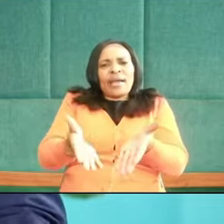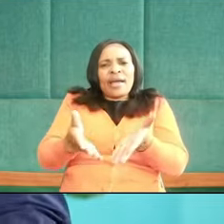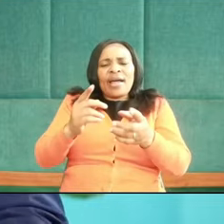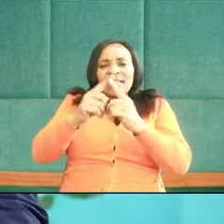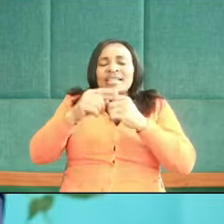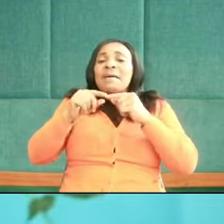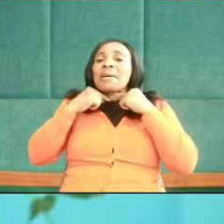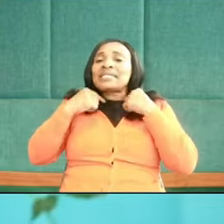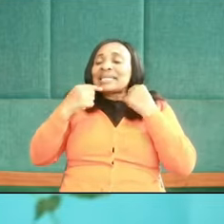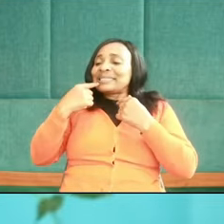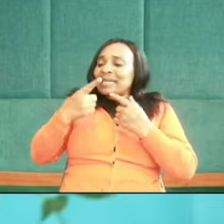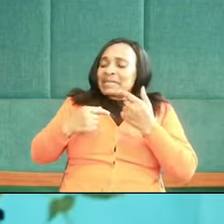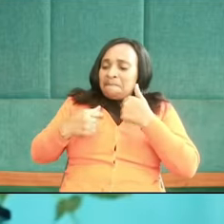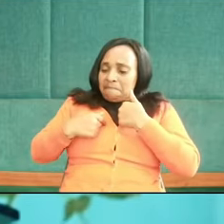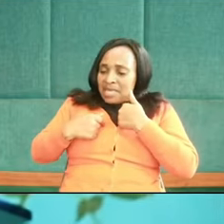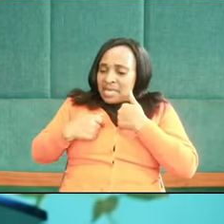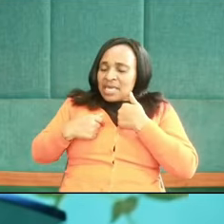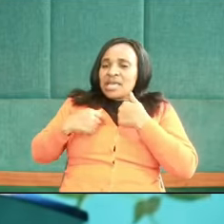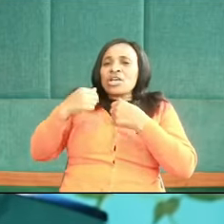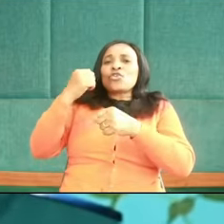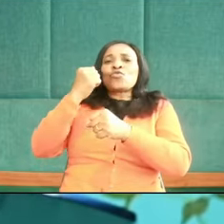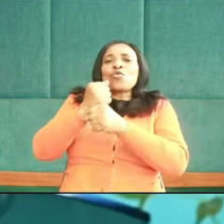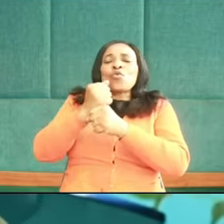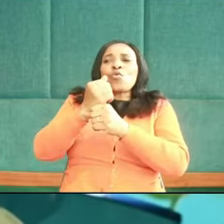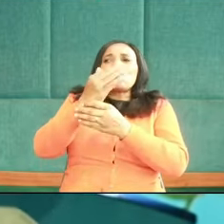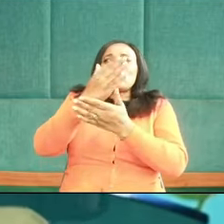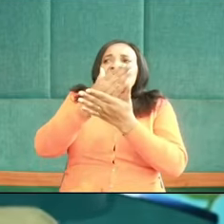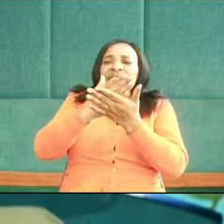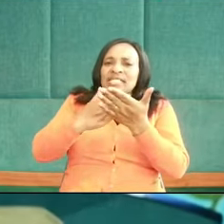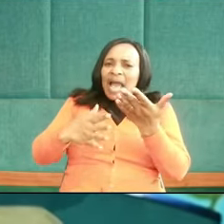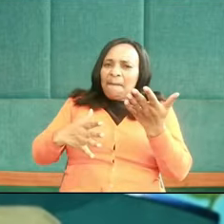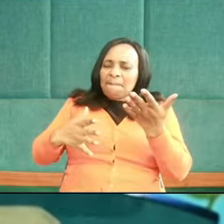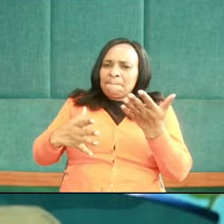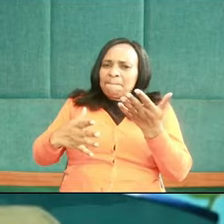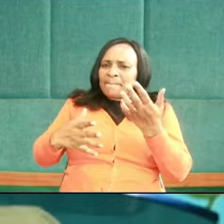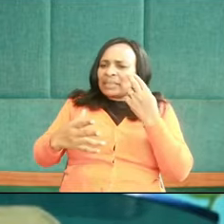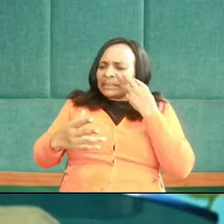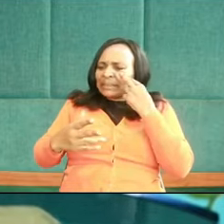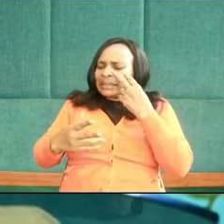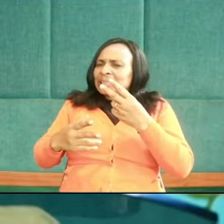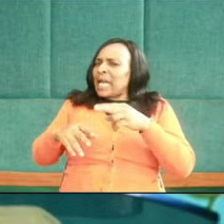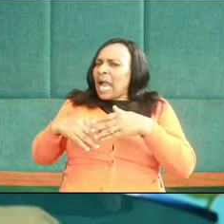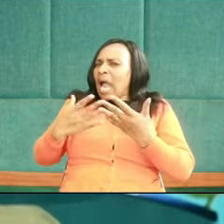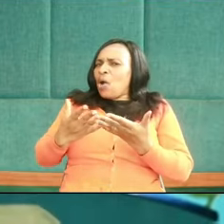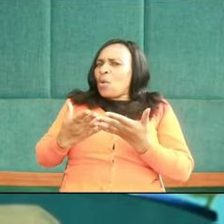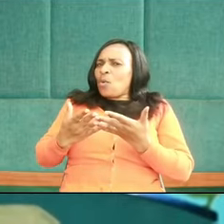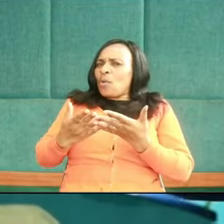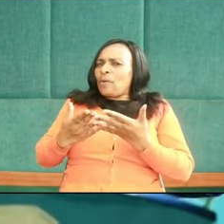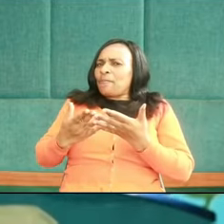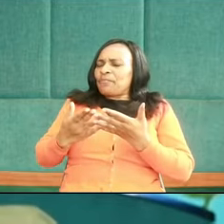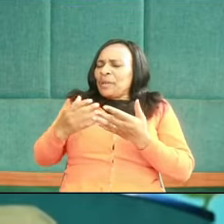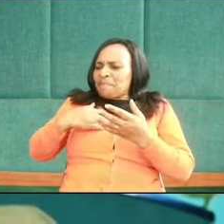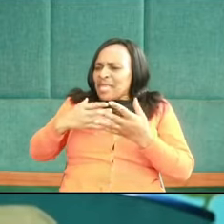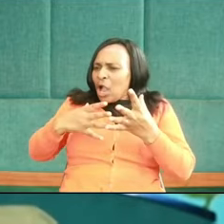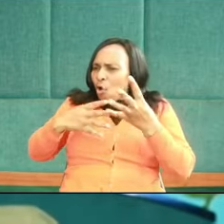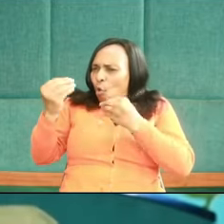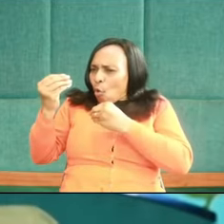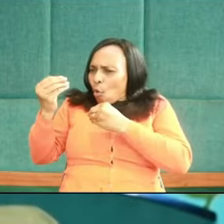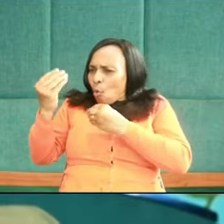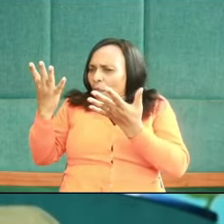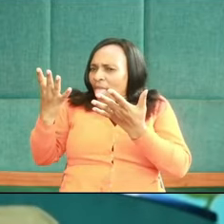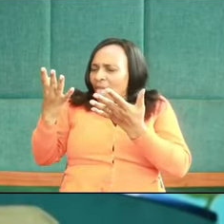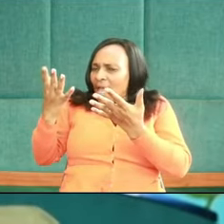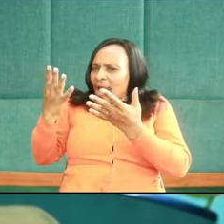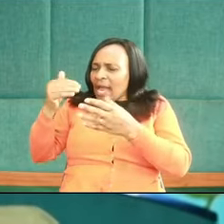said, let me do some preference analysis. I have to go for the eight o